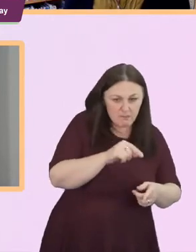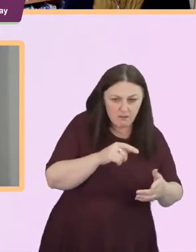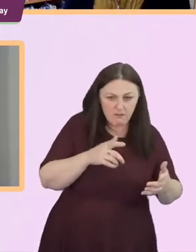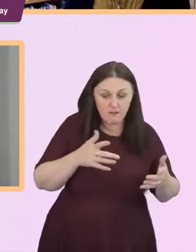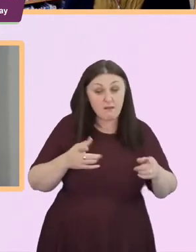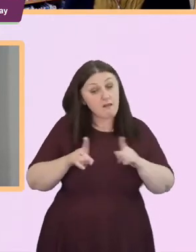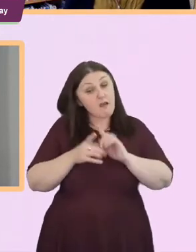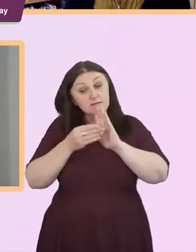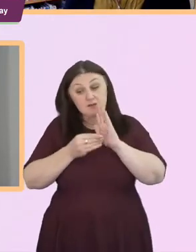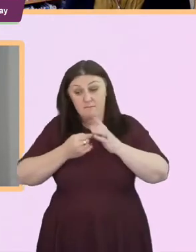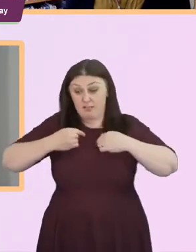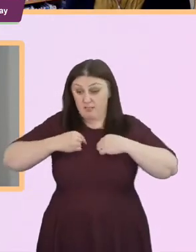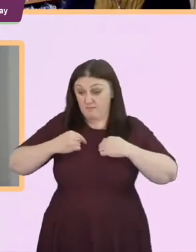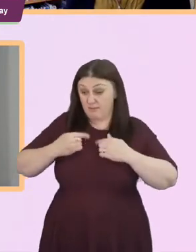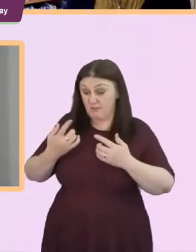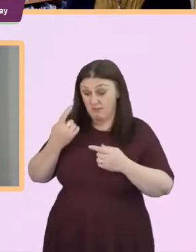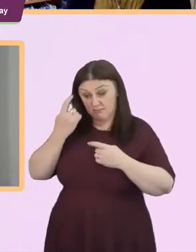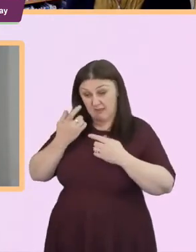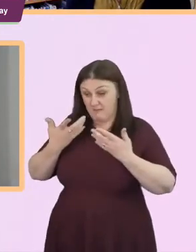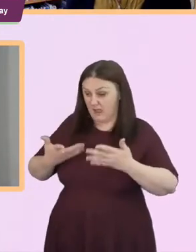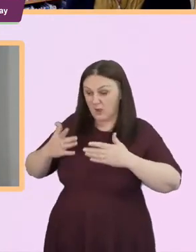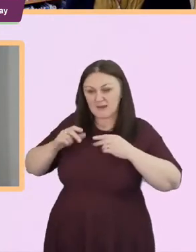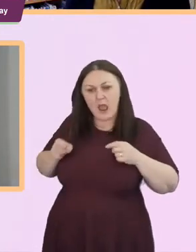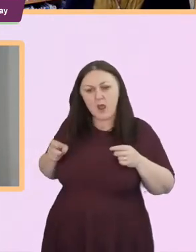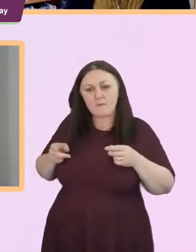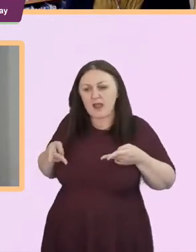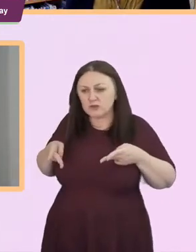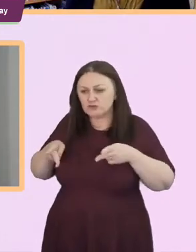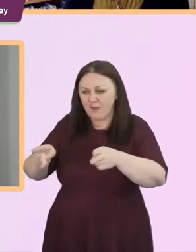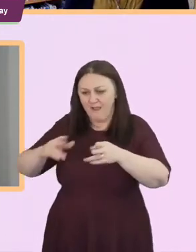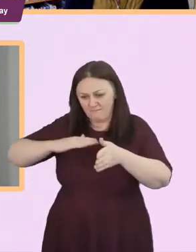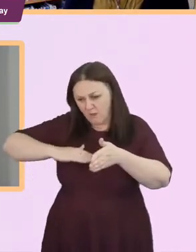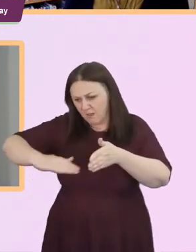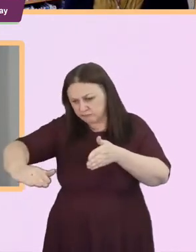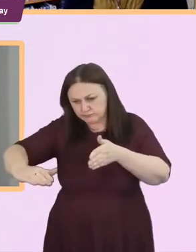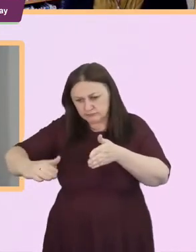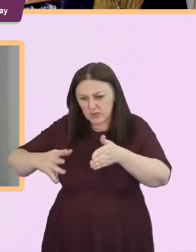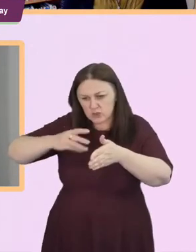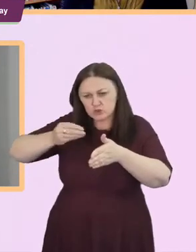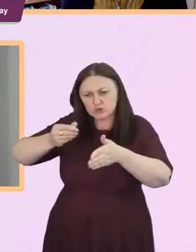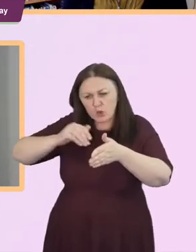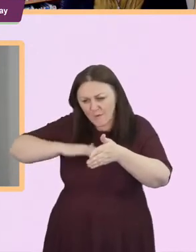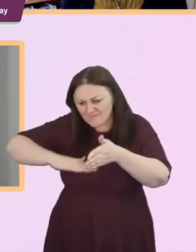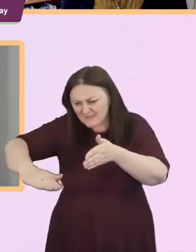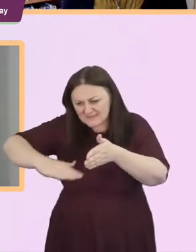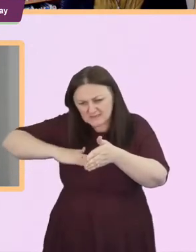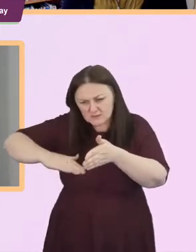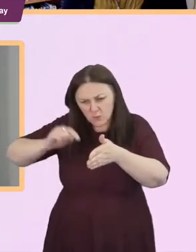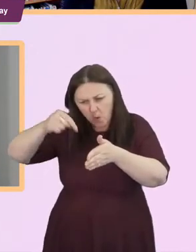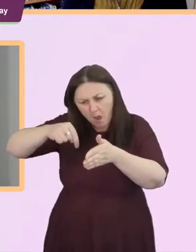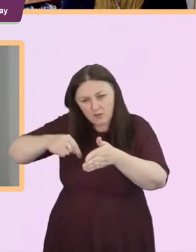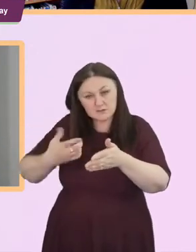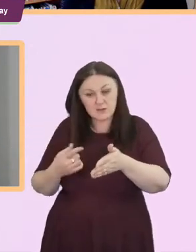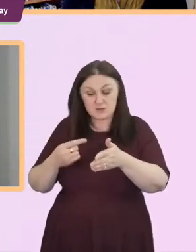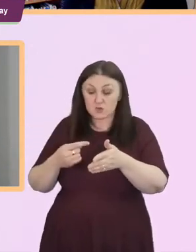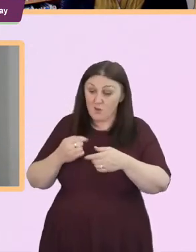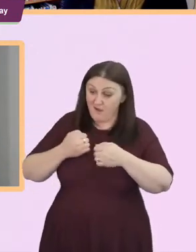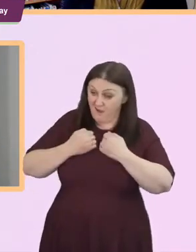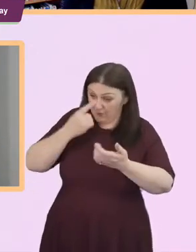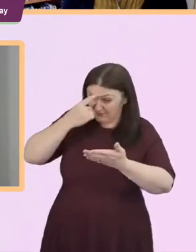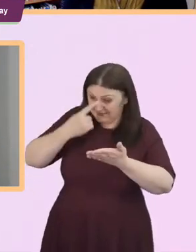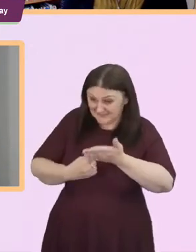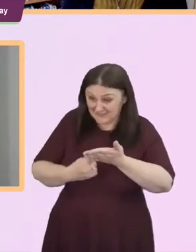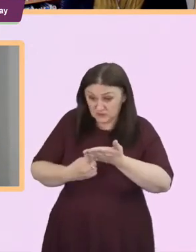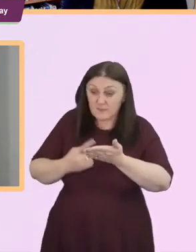the driveway kind of what surfaces we're going to use the decisions we make are a part of your worship and your discipleship so i would simply